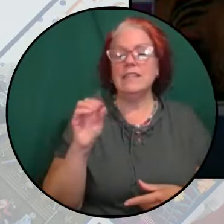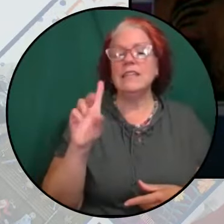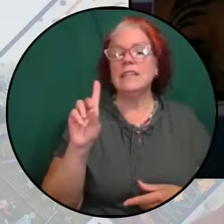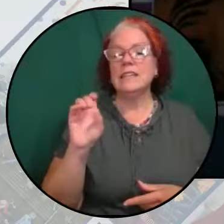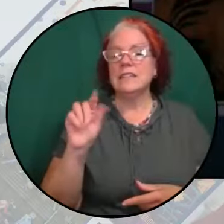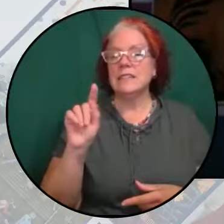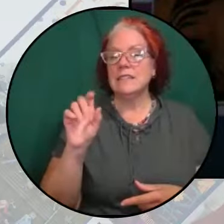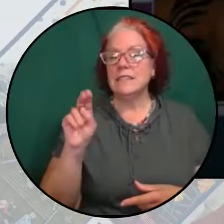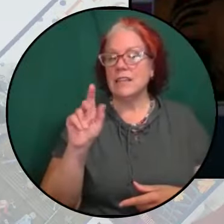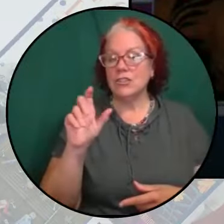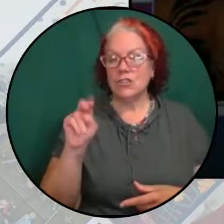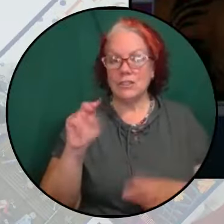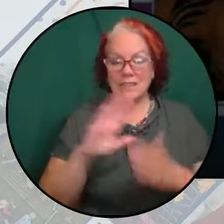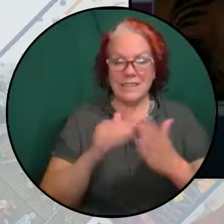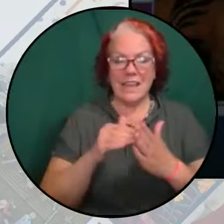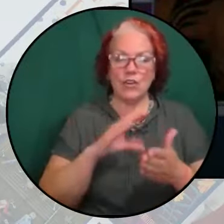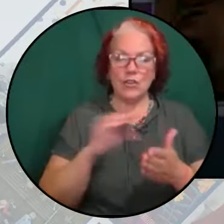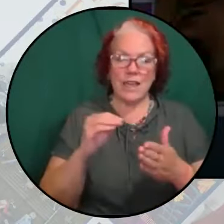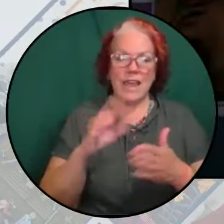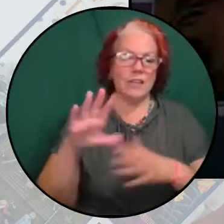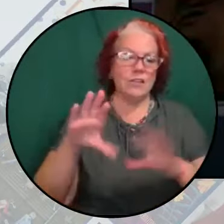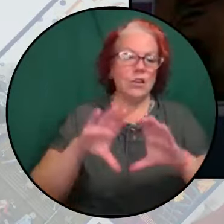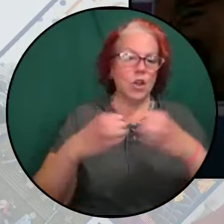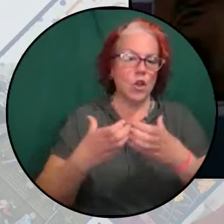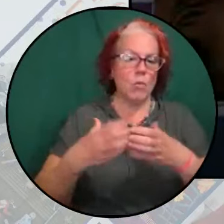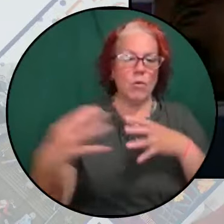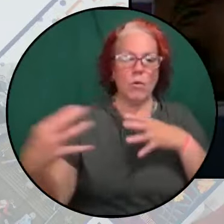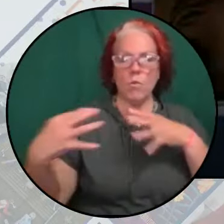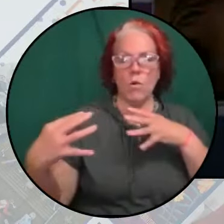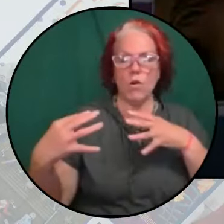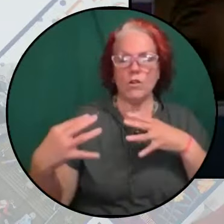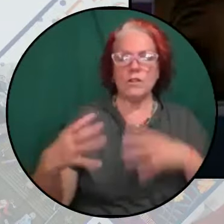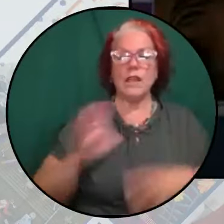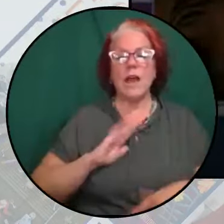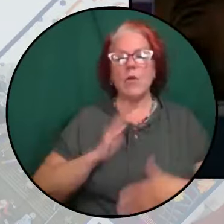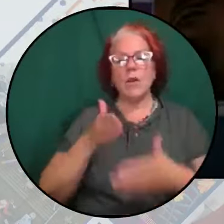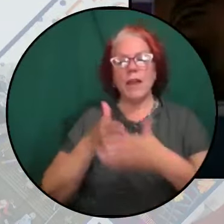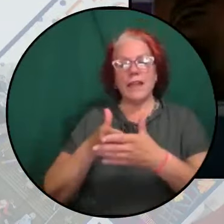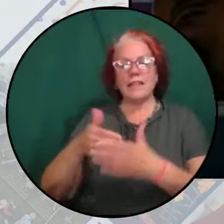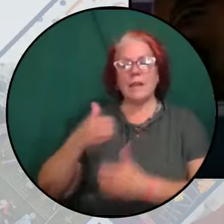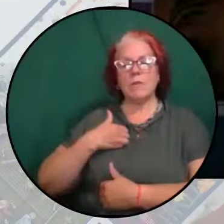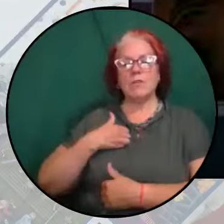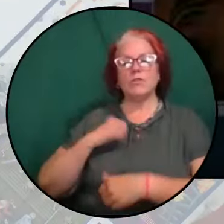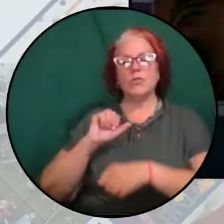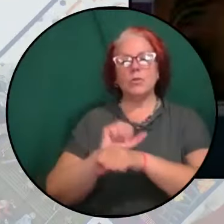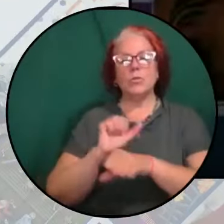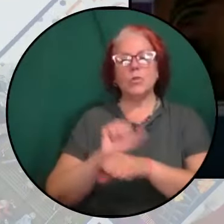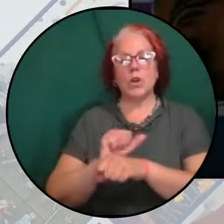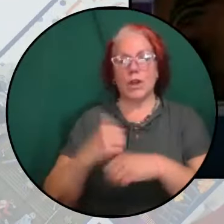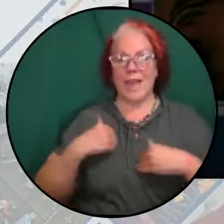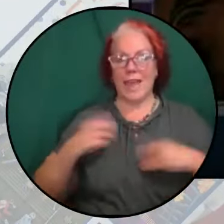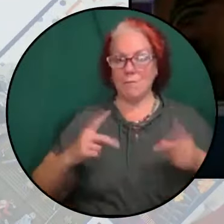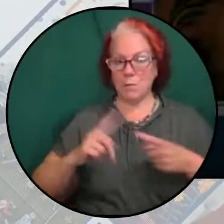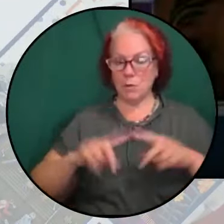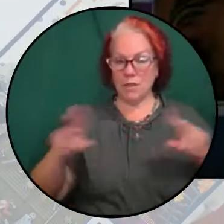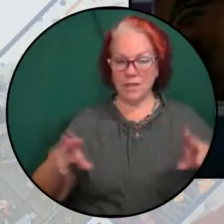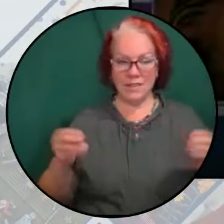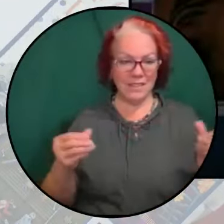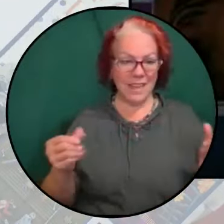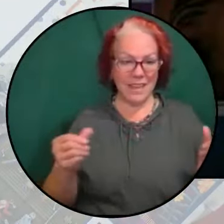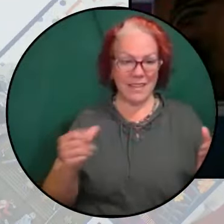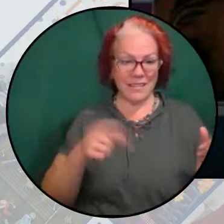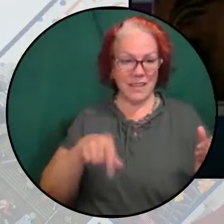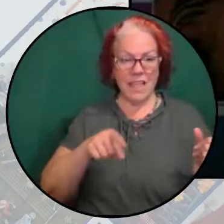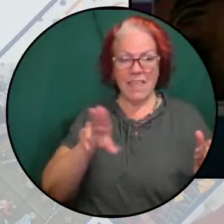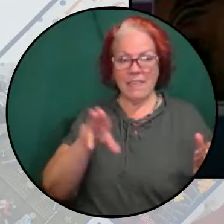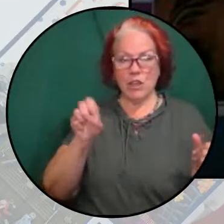and through global wars. Our anti-militarist work had people from the lands the U.S. was colonizing,